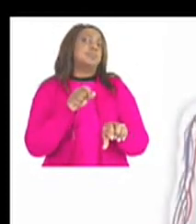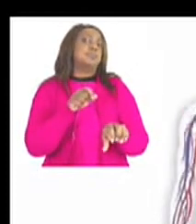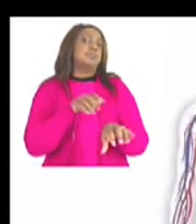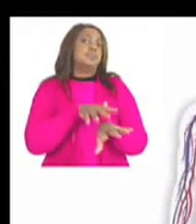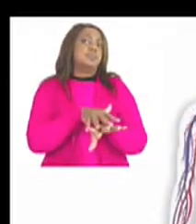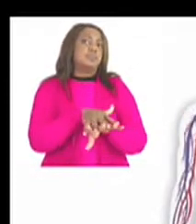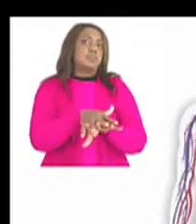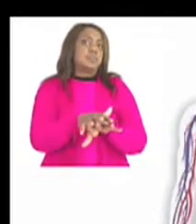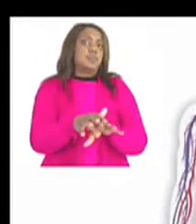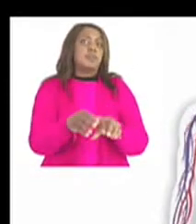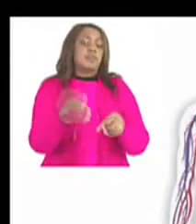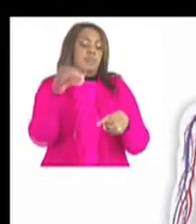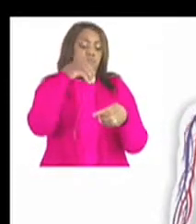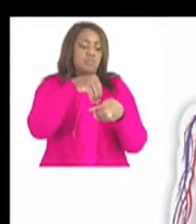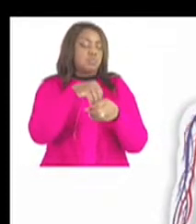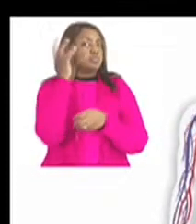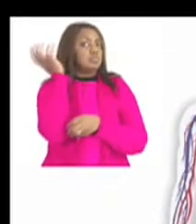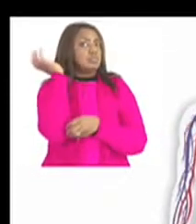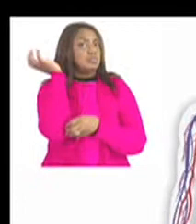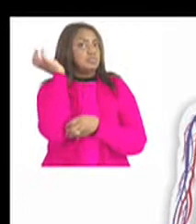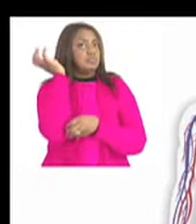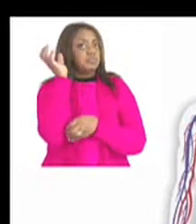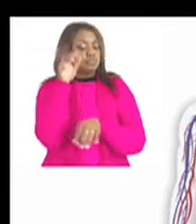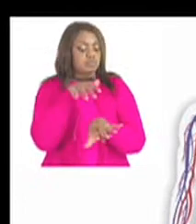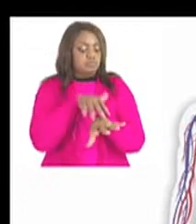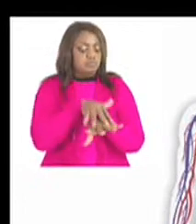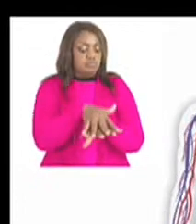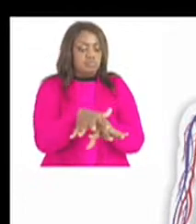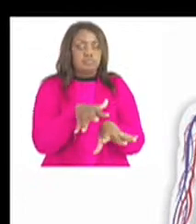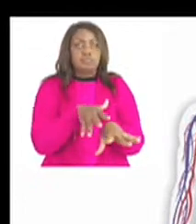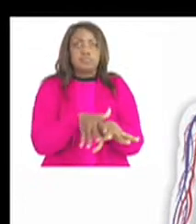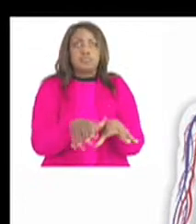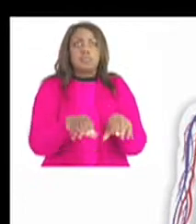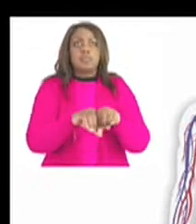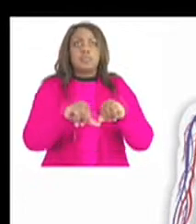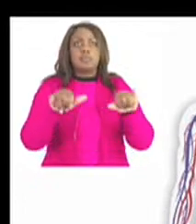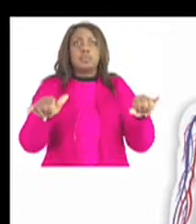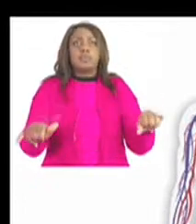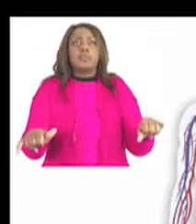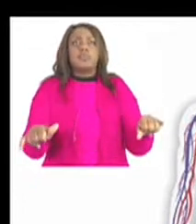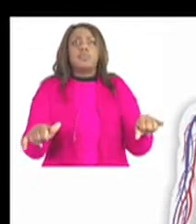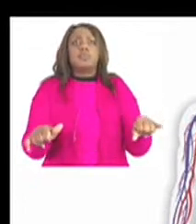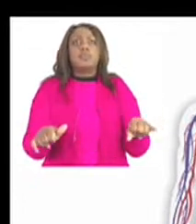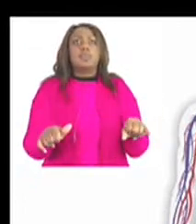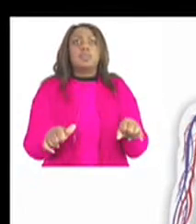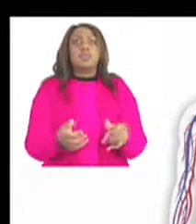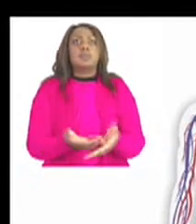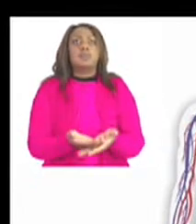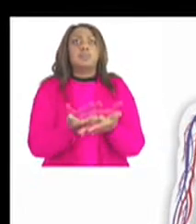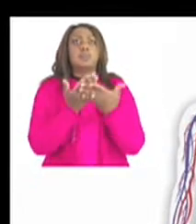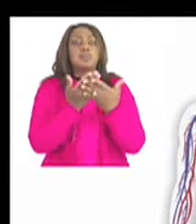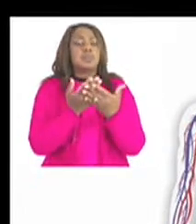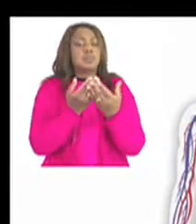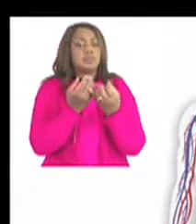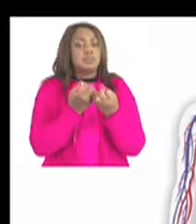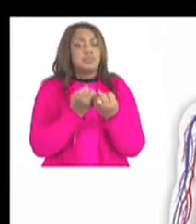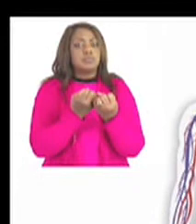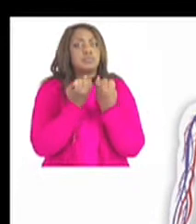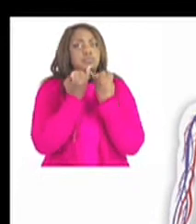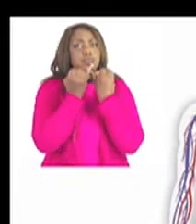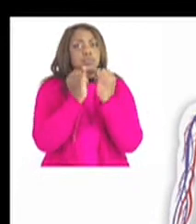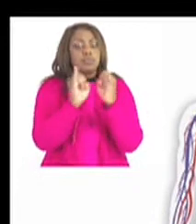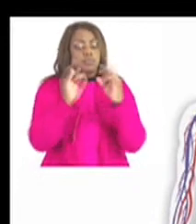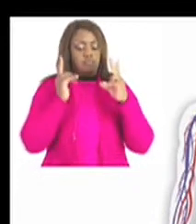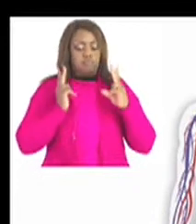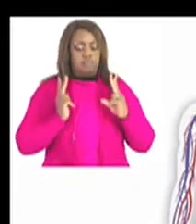brain and nerves now the brain sends messages to all parts of the body